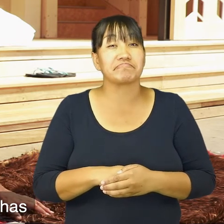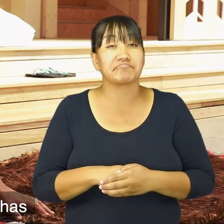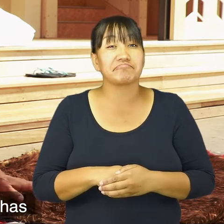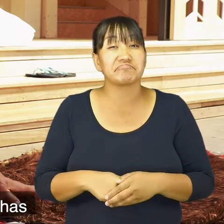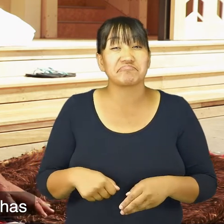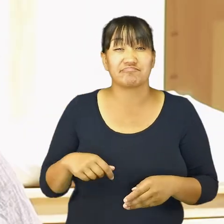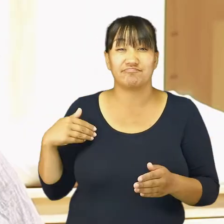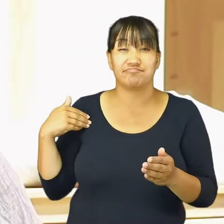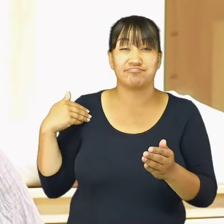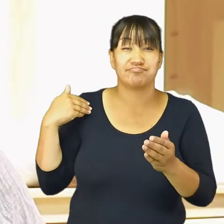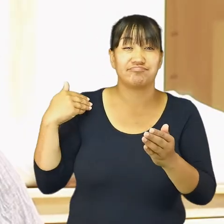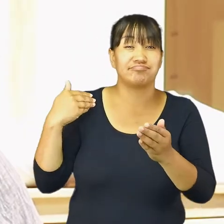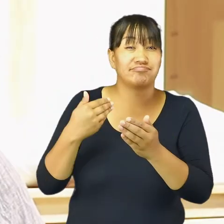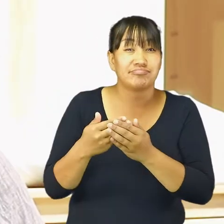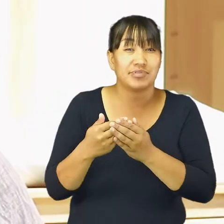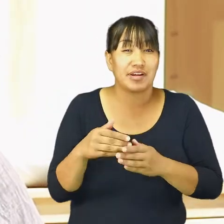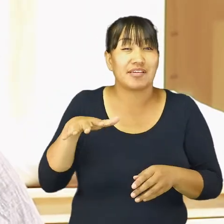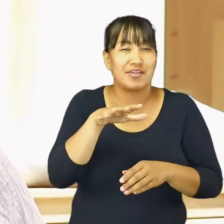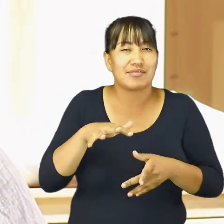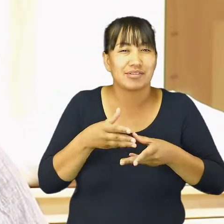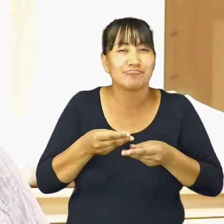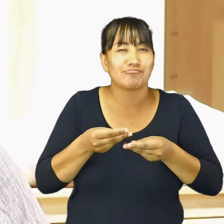And it has been with my family since.